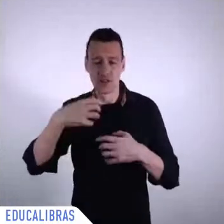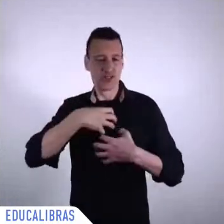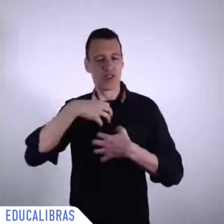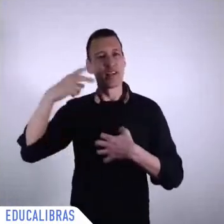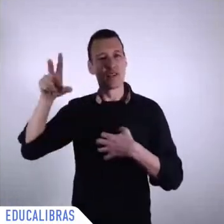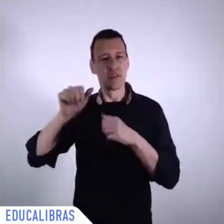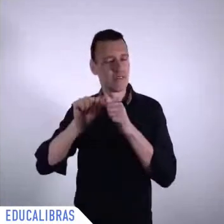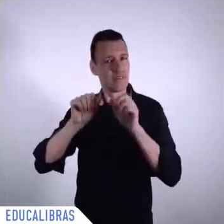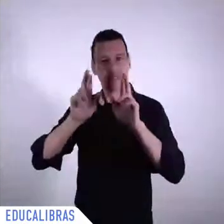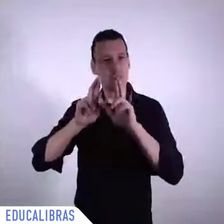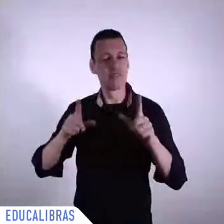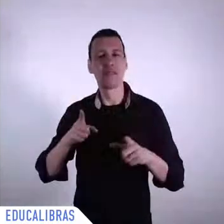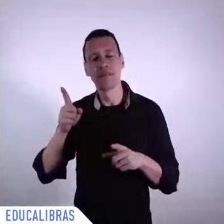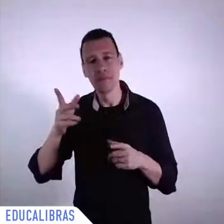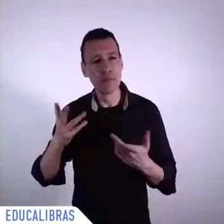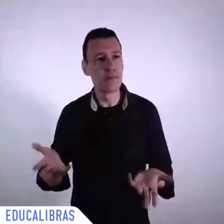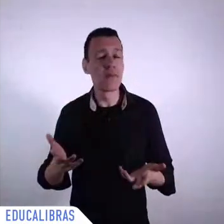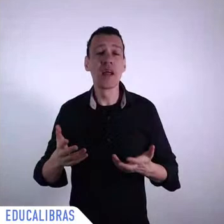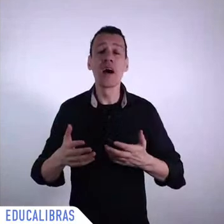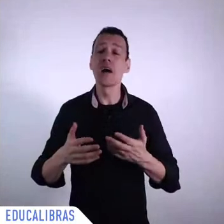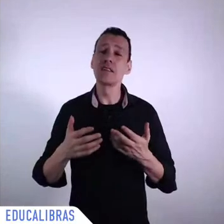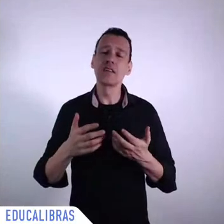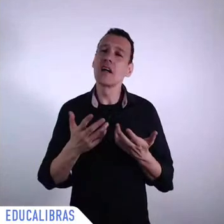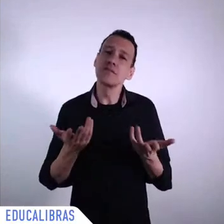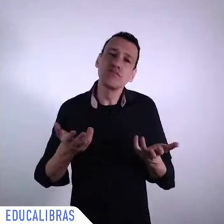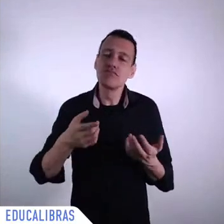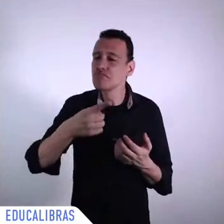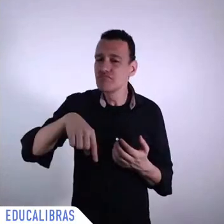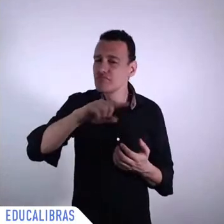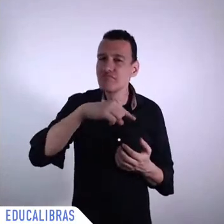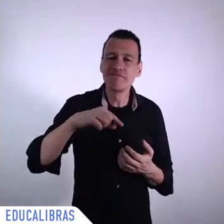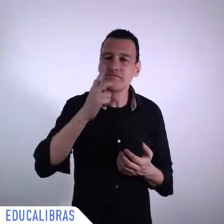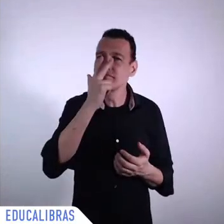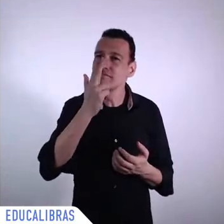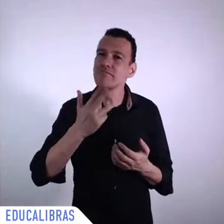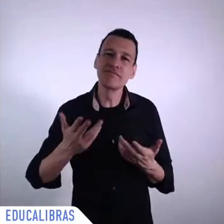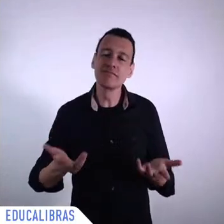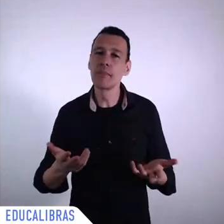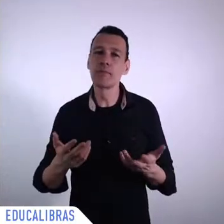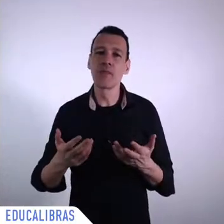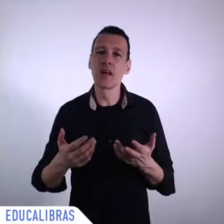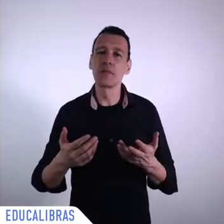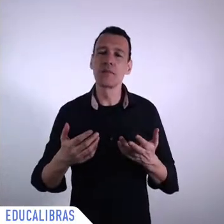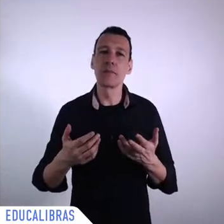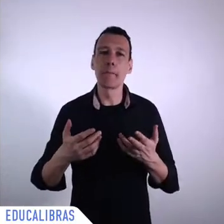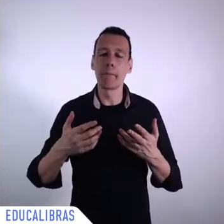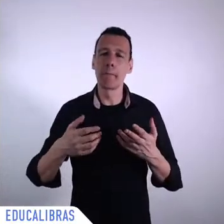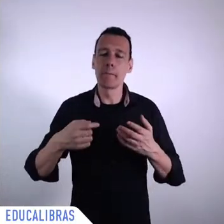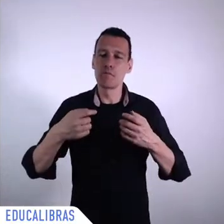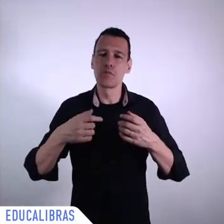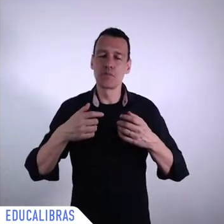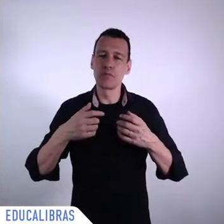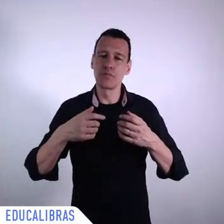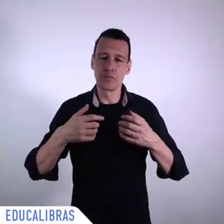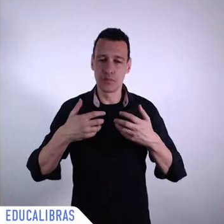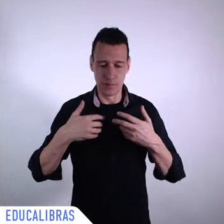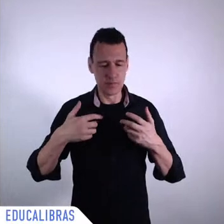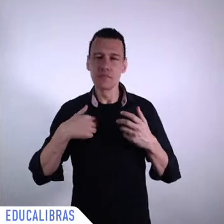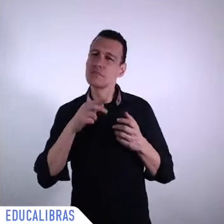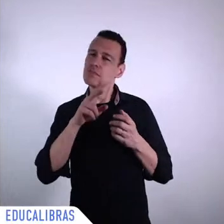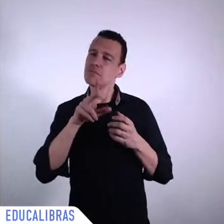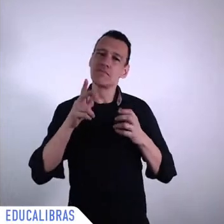some extent. So, and I was very pessimistic. I was very pessimistic. I didn't see any signs that this could happen.